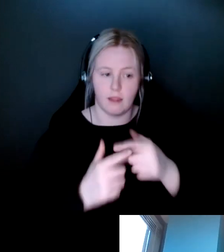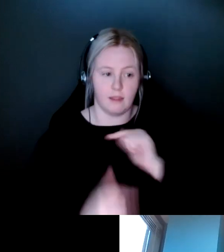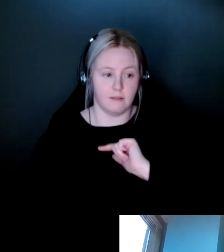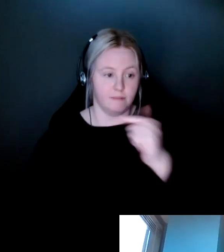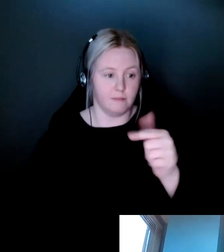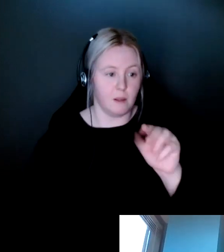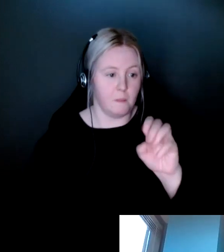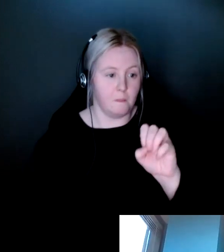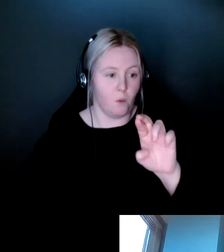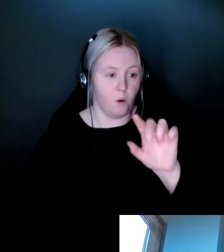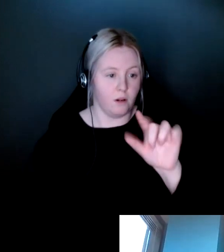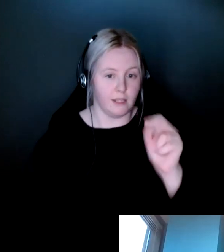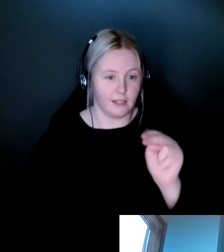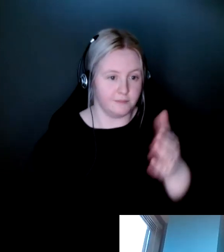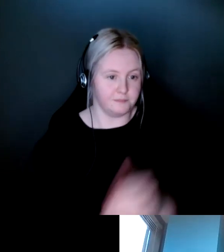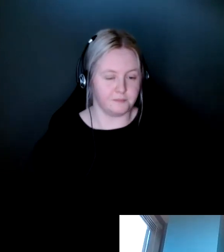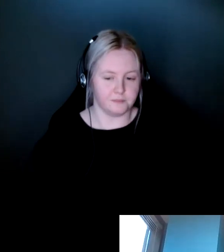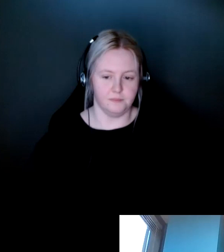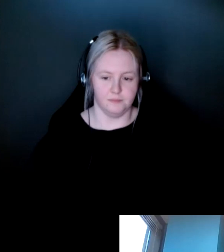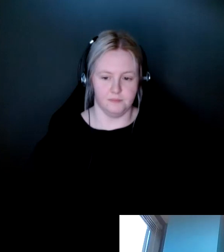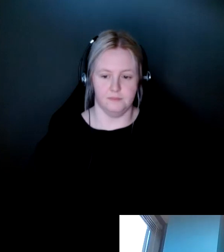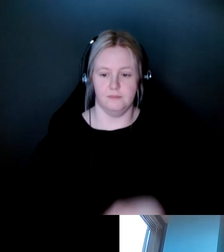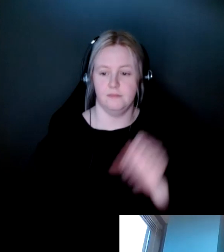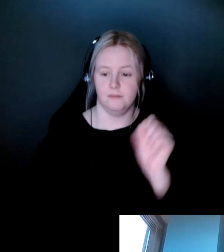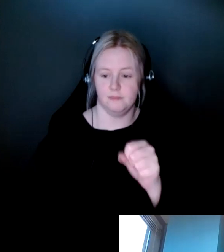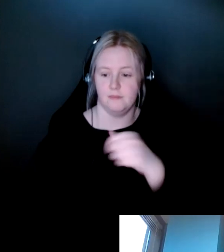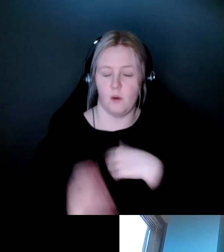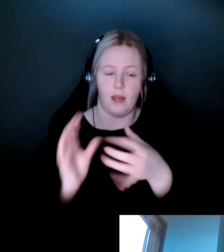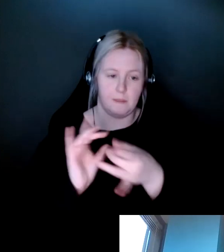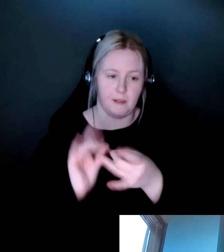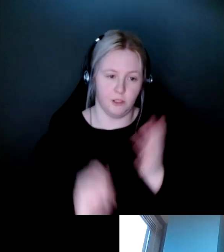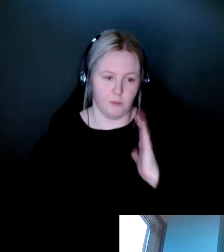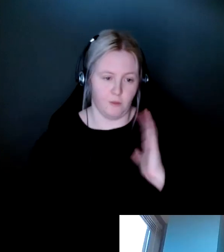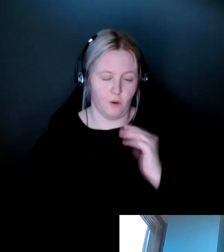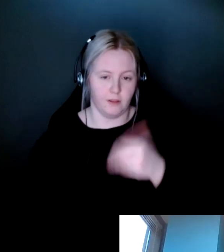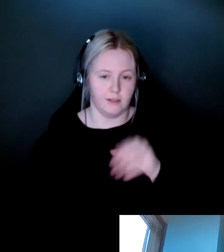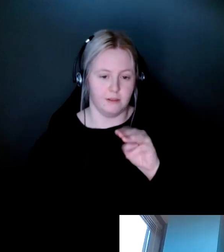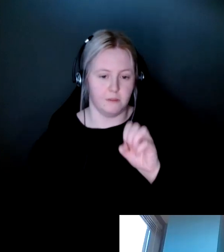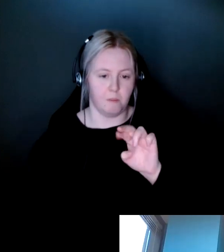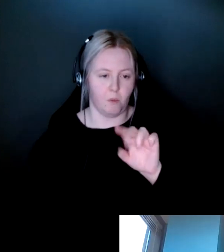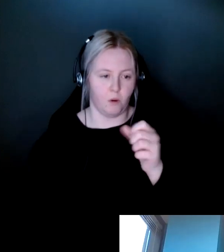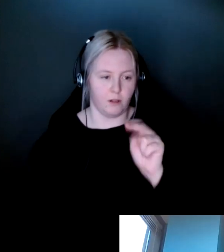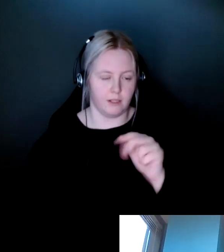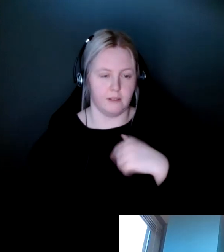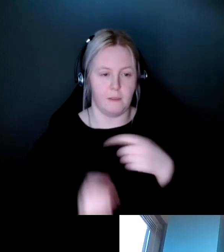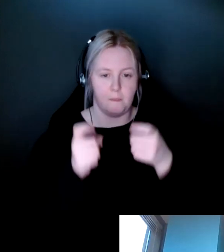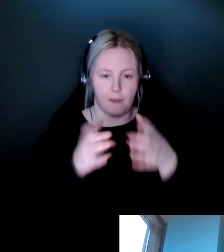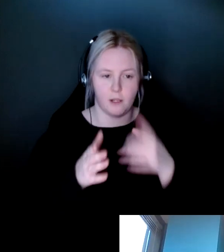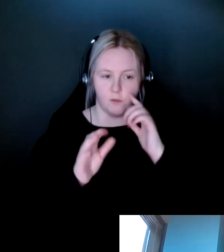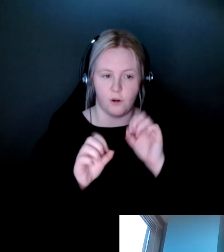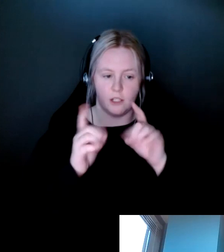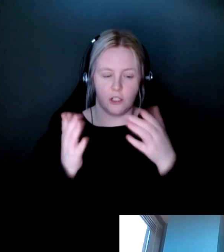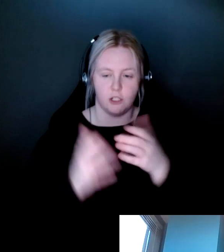All right, yeah, thank you. So as I mentioned at the beginning, my name is Morgan, and I am the manager of education at FBC.